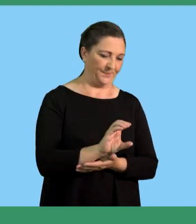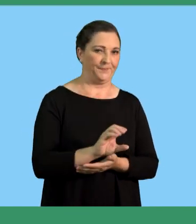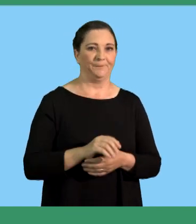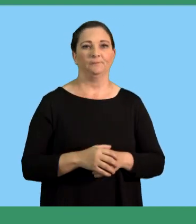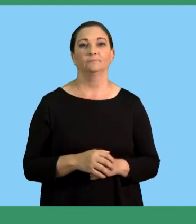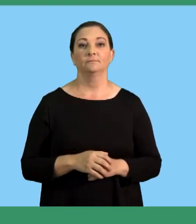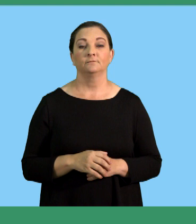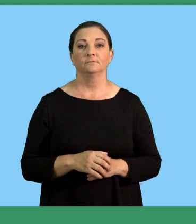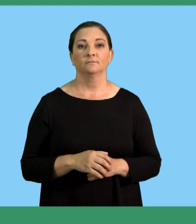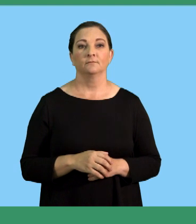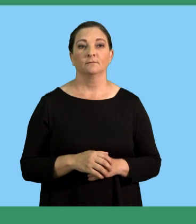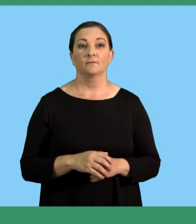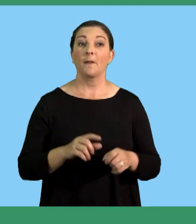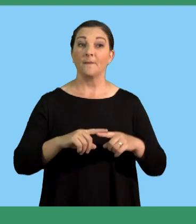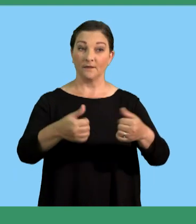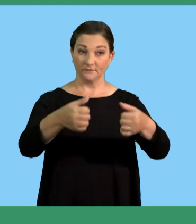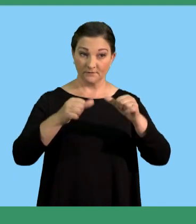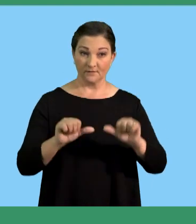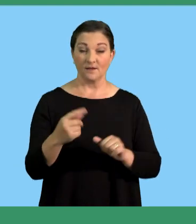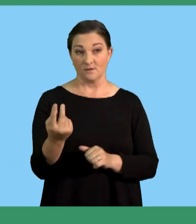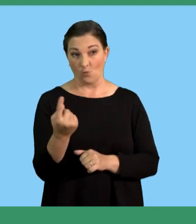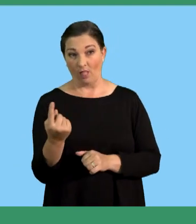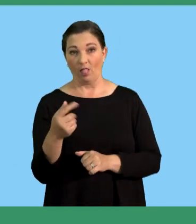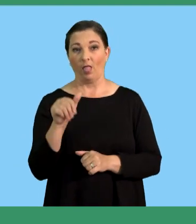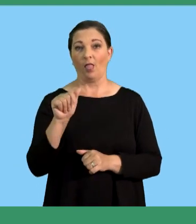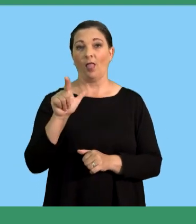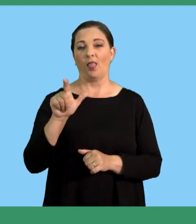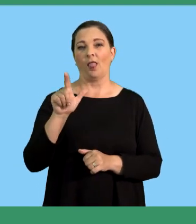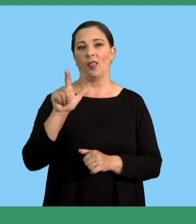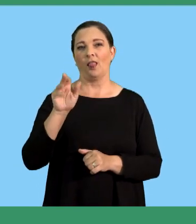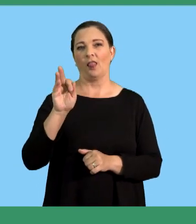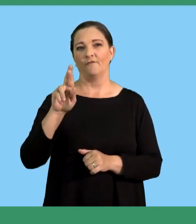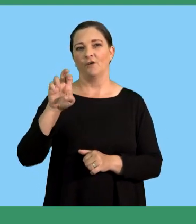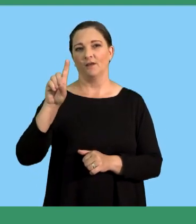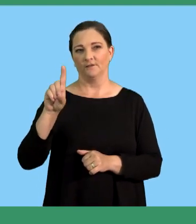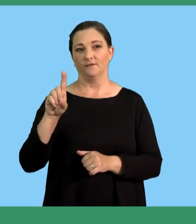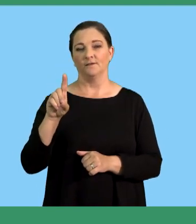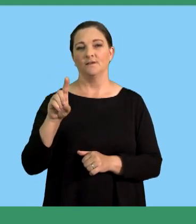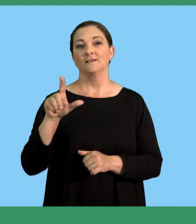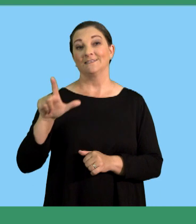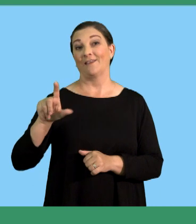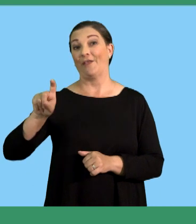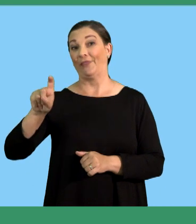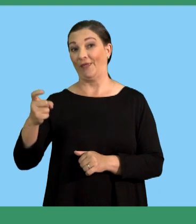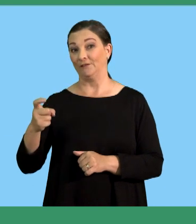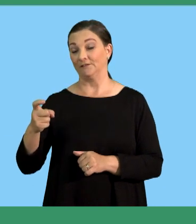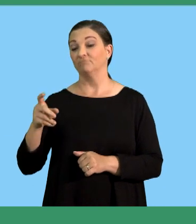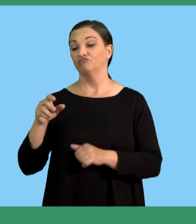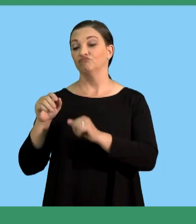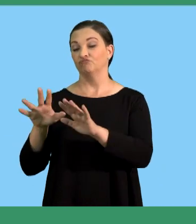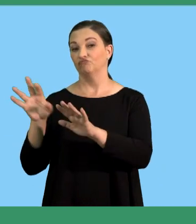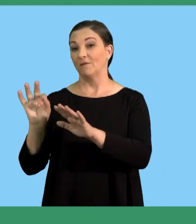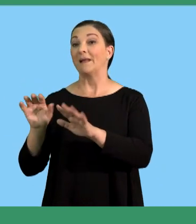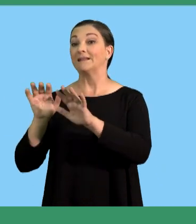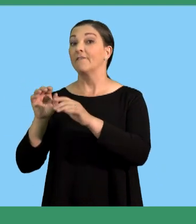invested 7,000 in a fixed deposit. We also have Alfred. We invested an amount of 7,000 in a fixed deposit